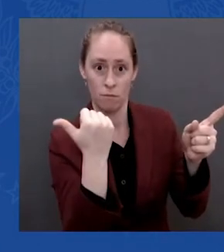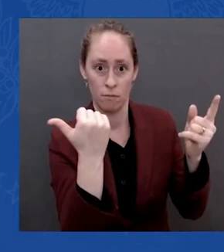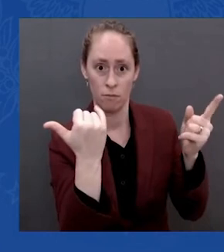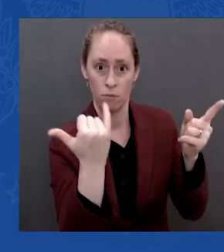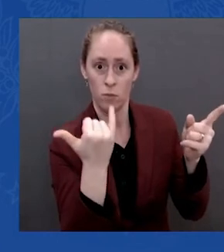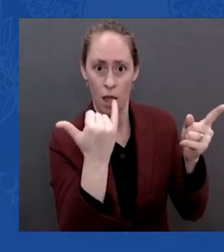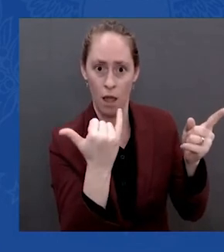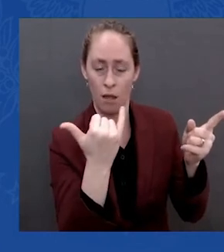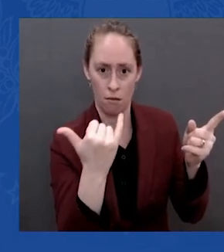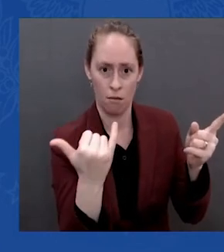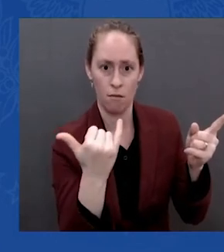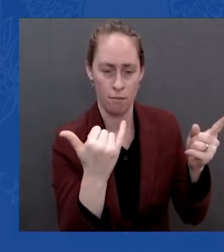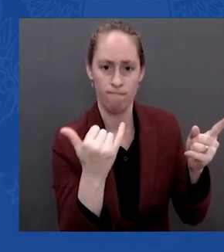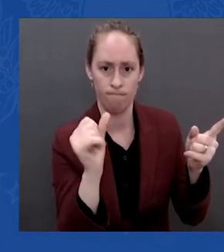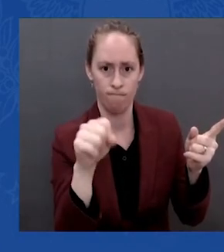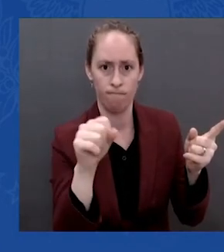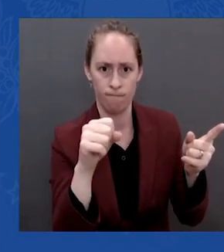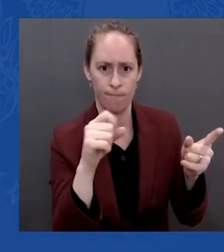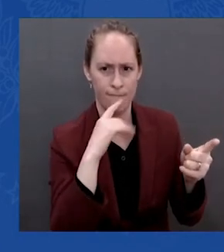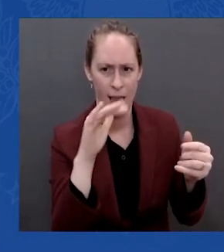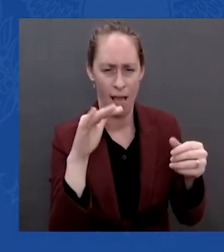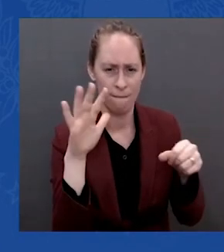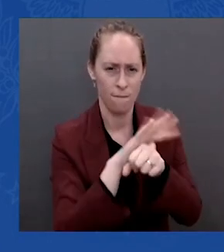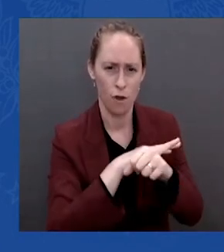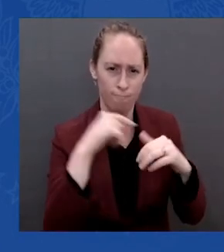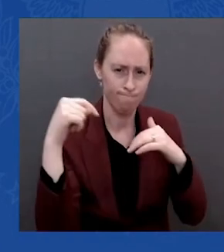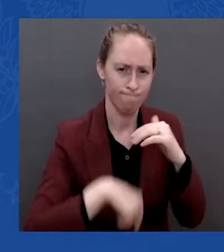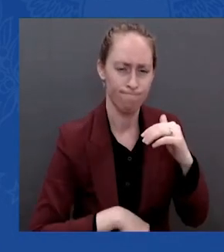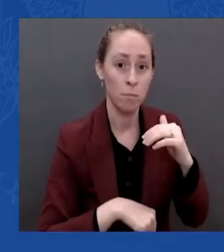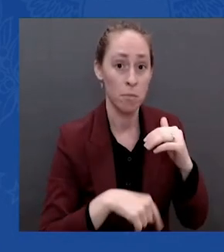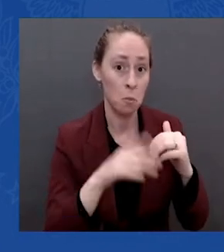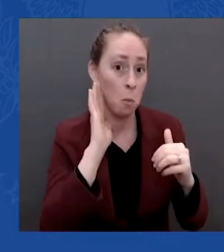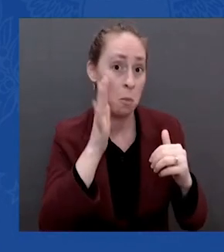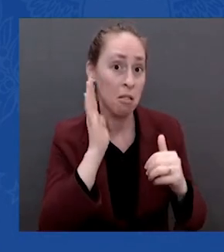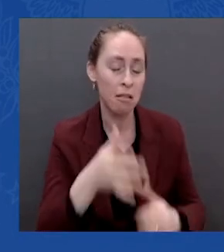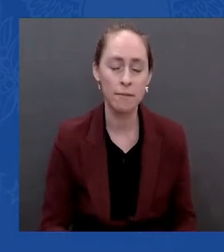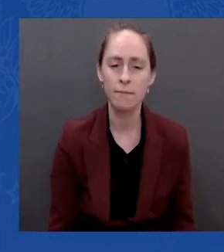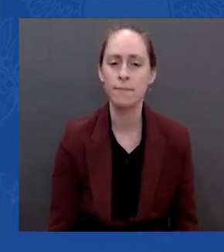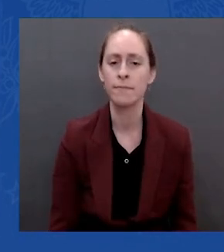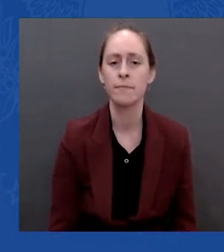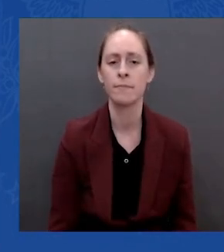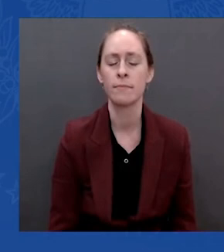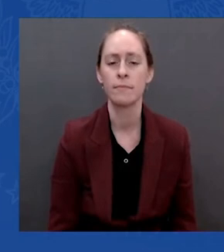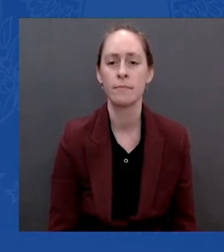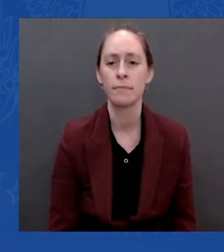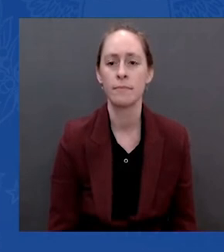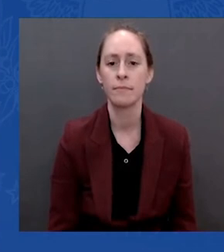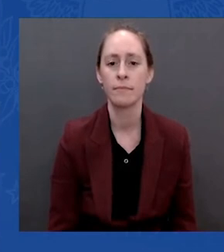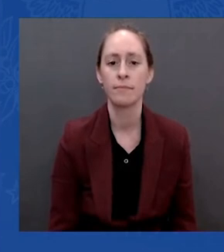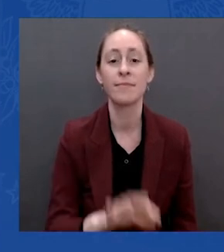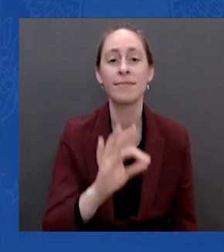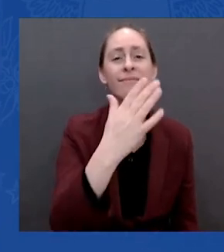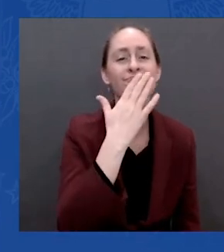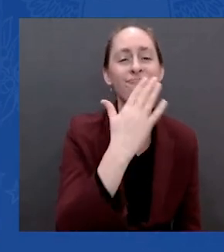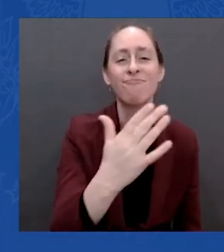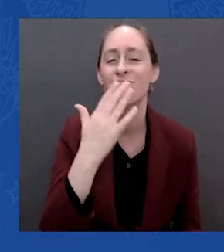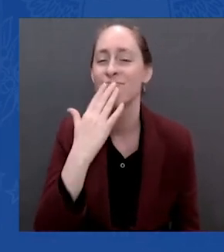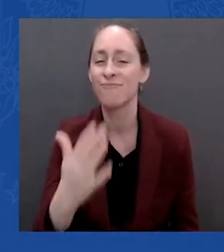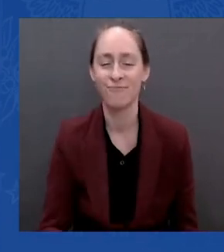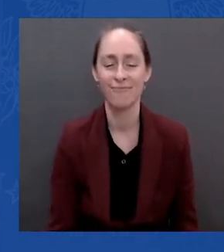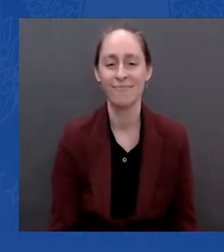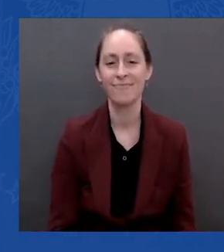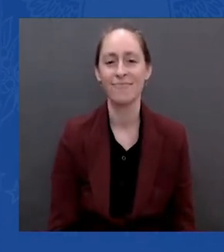Okay, thank you all very much. Thank you. I've Mr. President, why not sanction him today? Yeah. We haven't